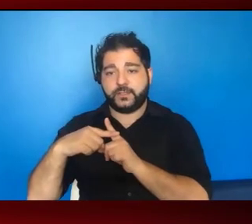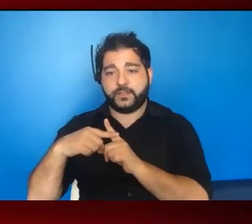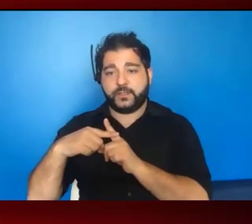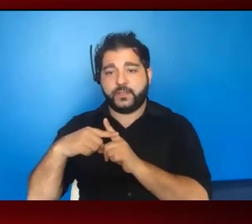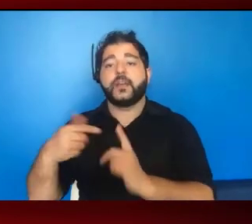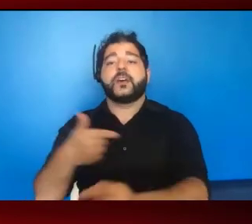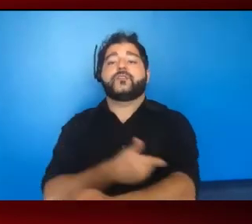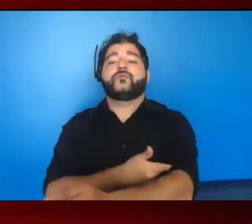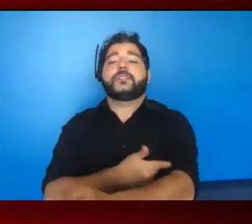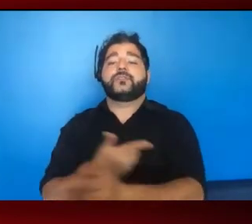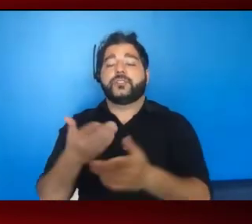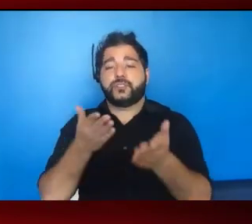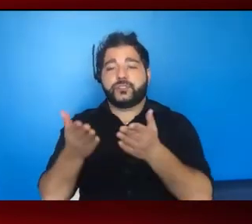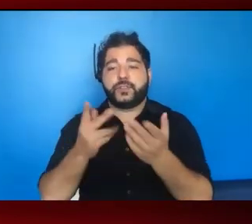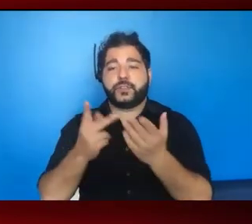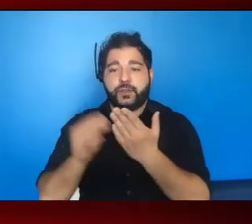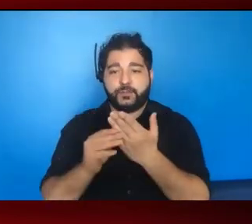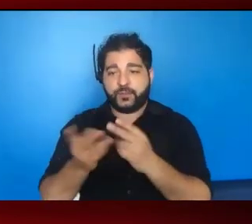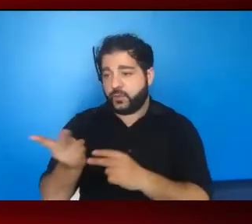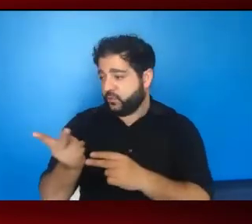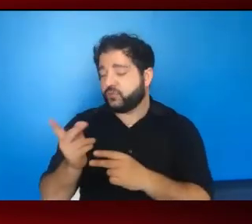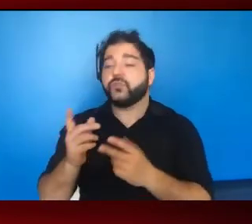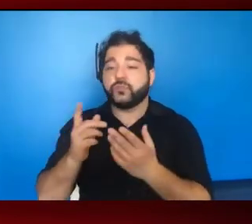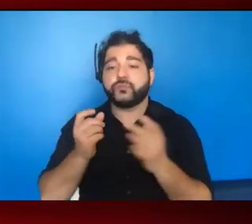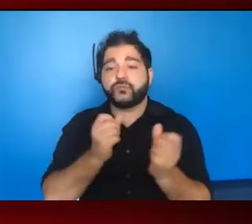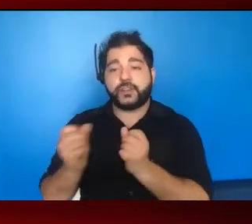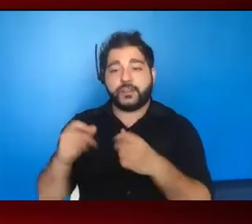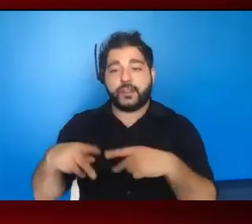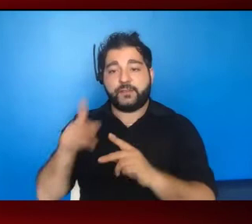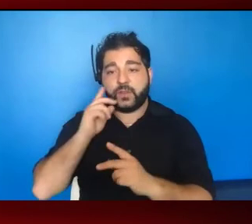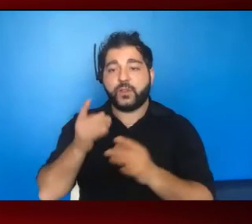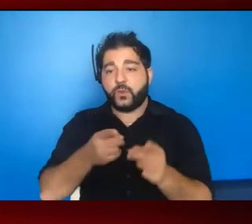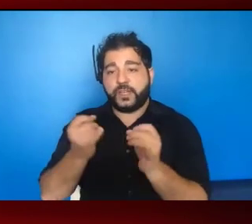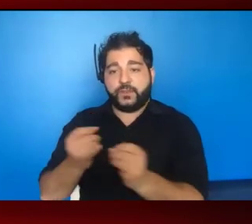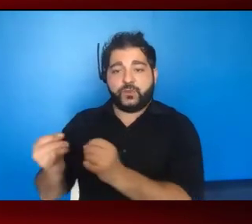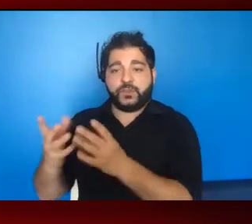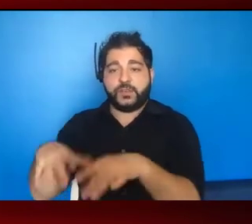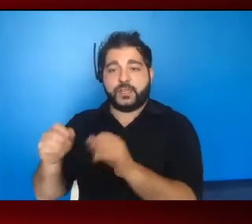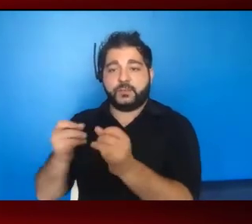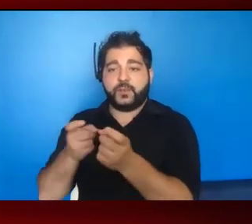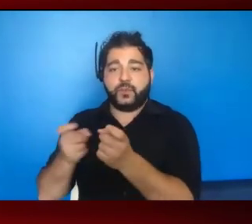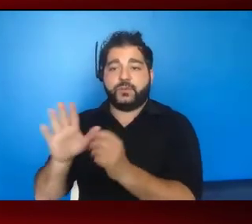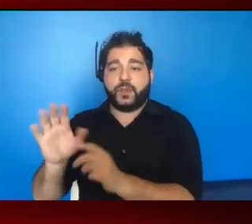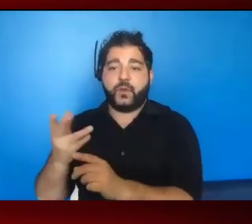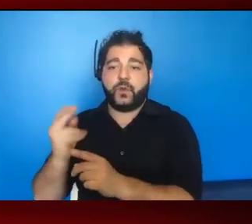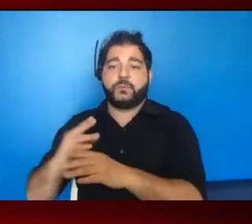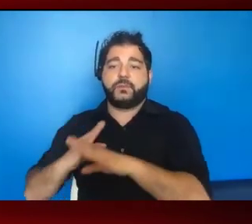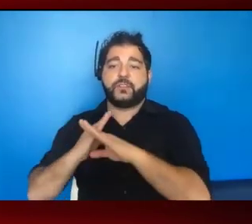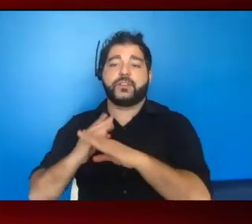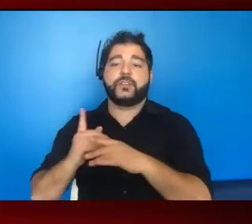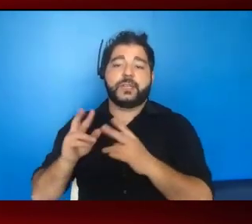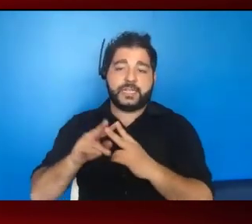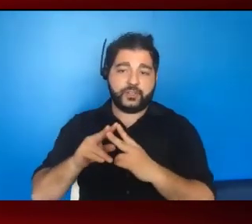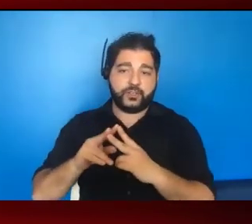programs. So these are two strategies that allow for individuals to take control of their own prevention, and to either go